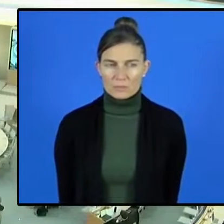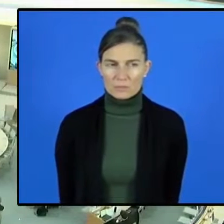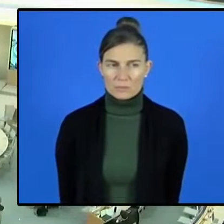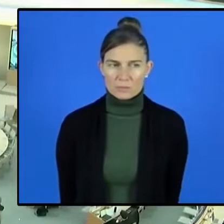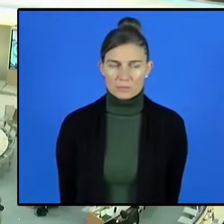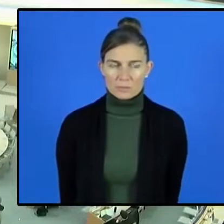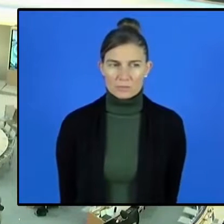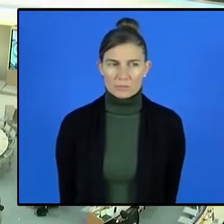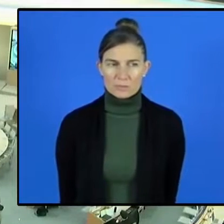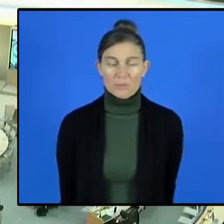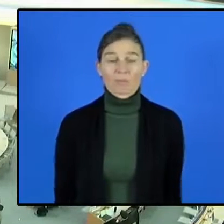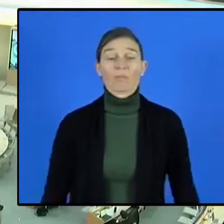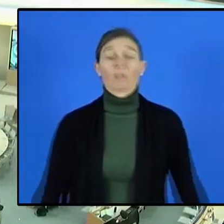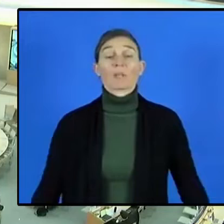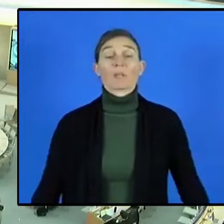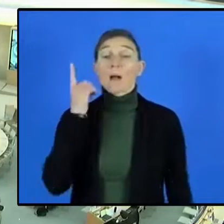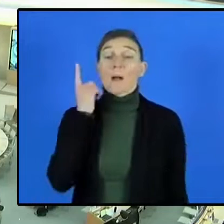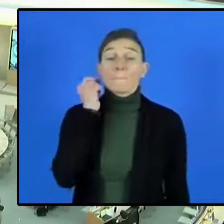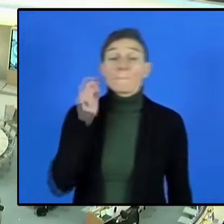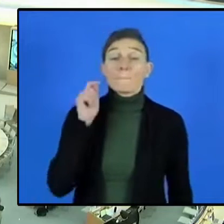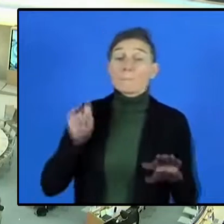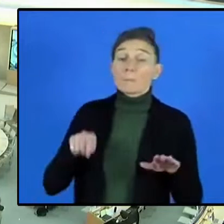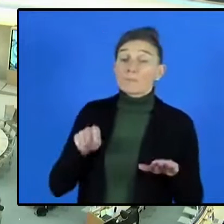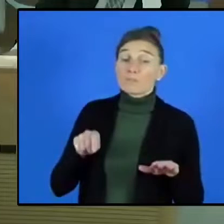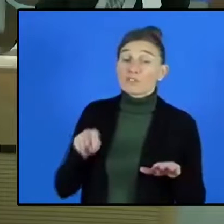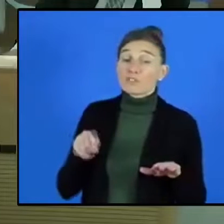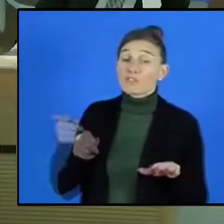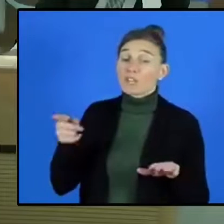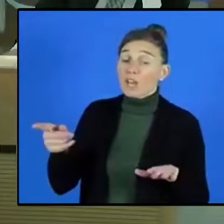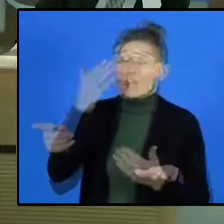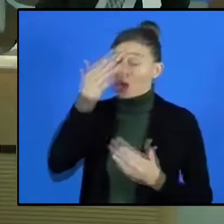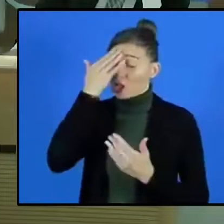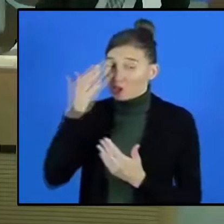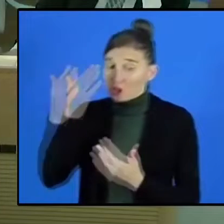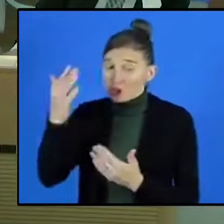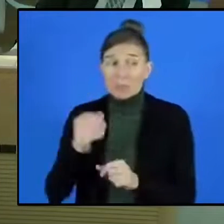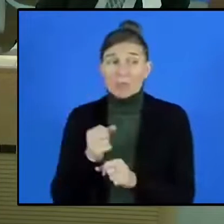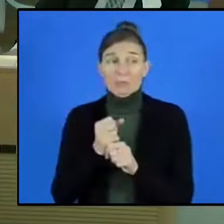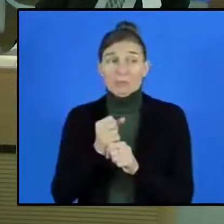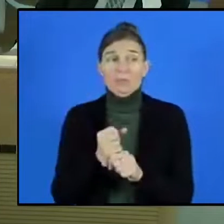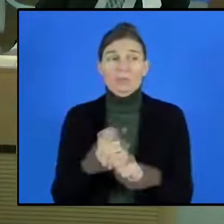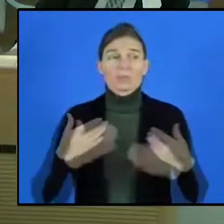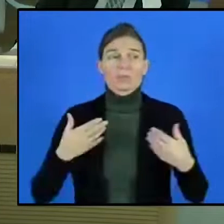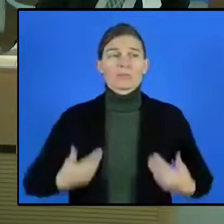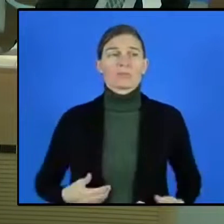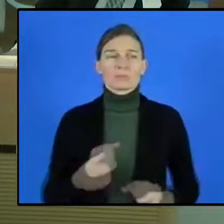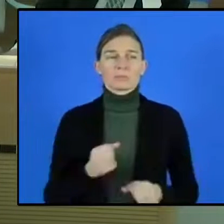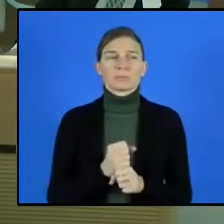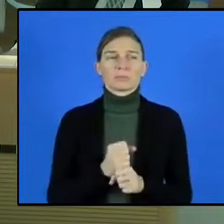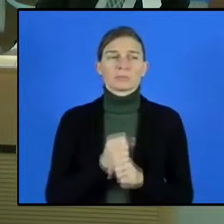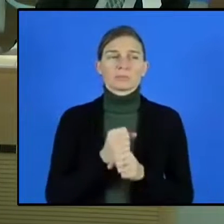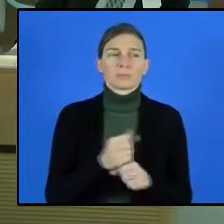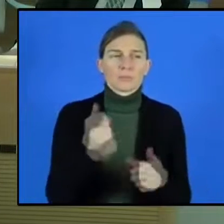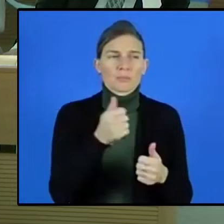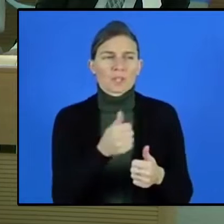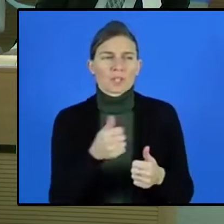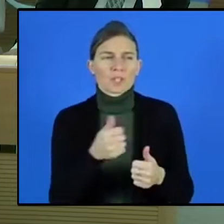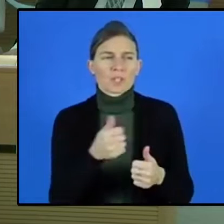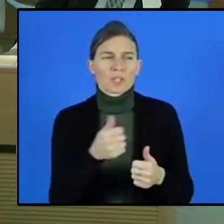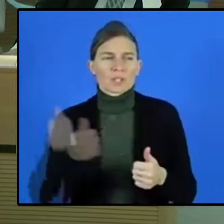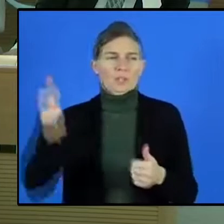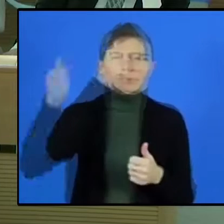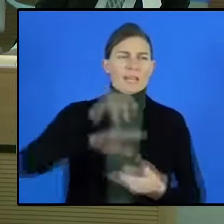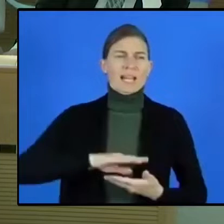Madam Chairperson, esteemed delegates and colleagues, I represent the Kailasa Nation, led by the Supreme Pontiff of Hinduism, Sri Nityananda Paramishivam,